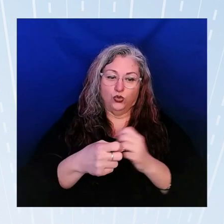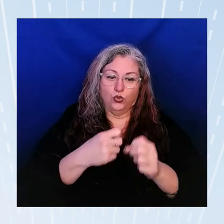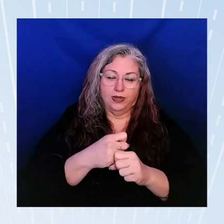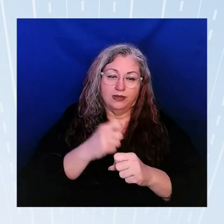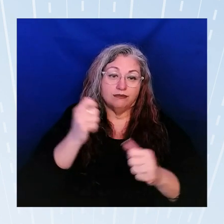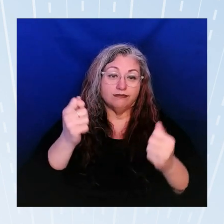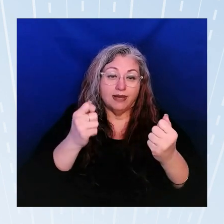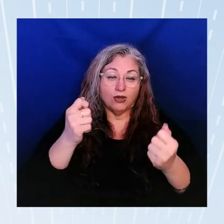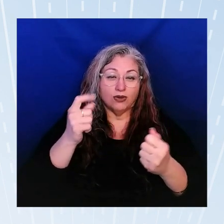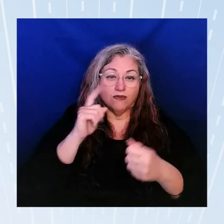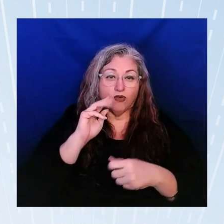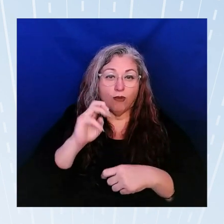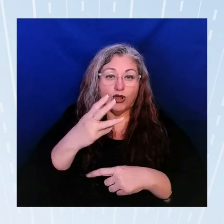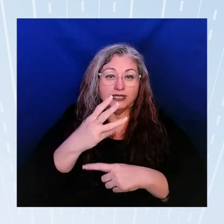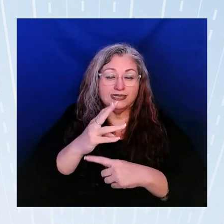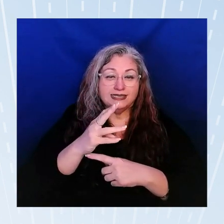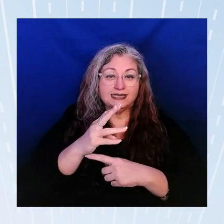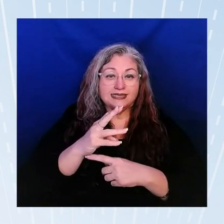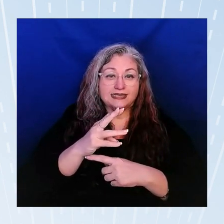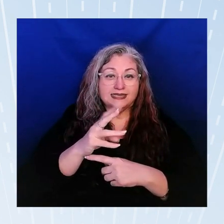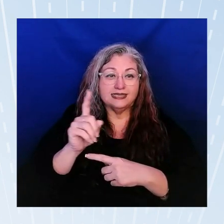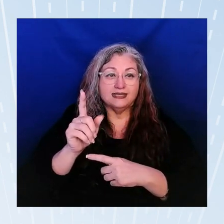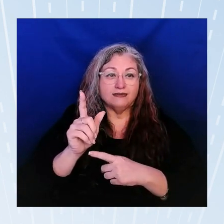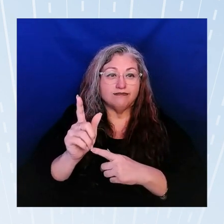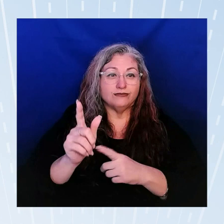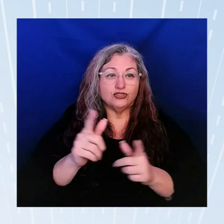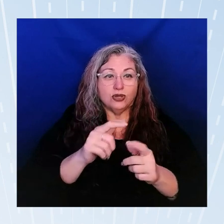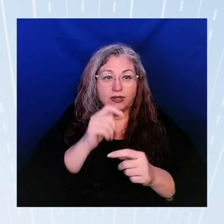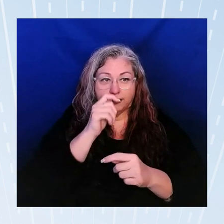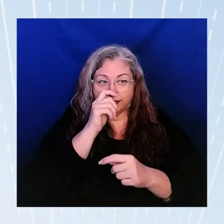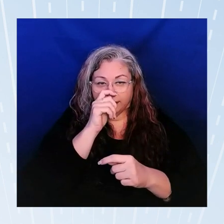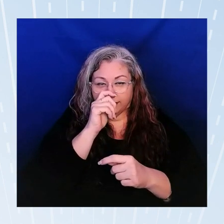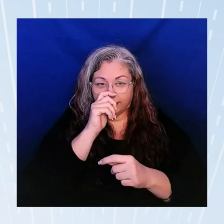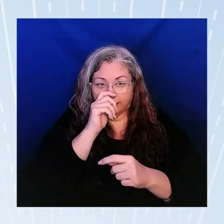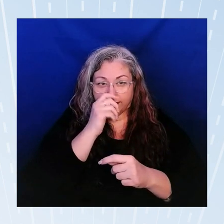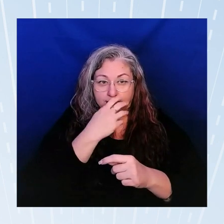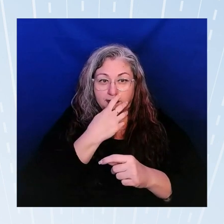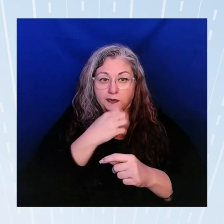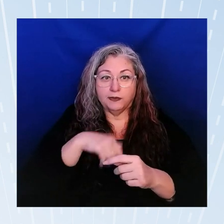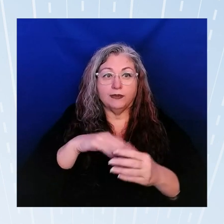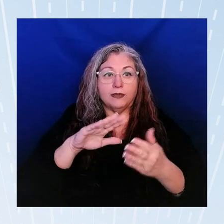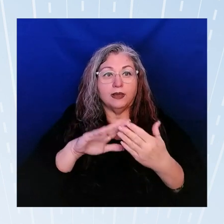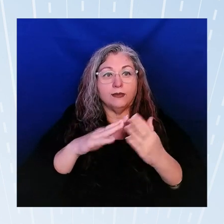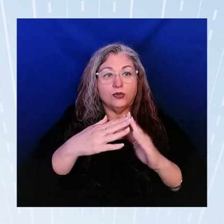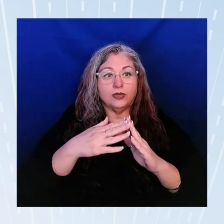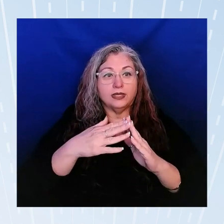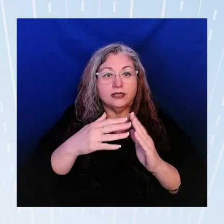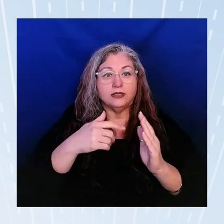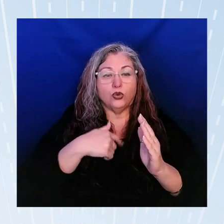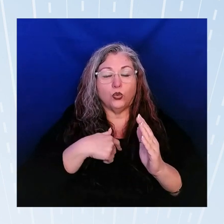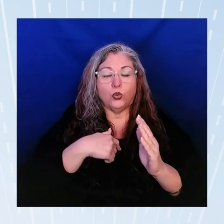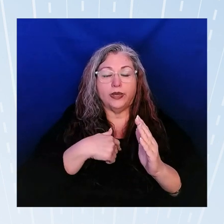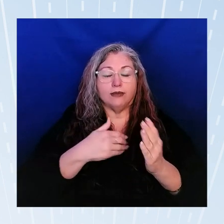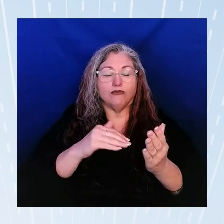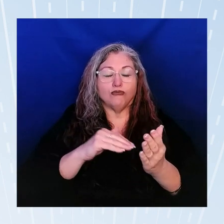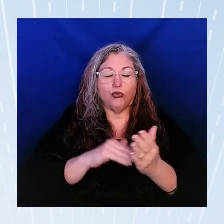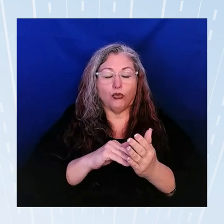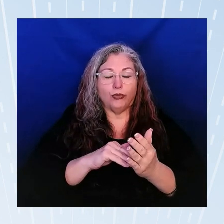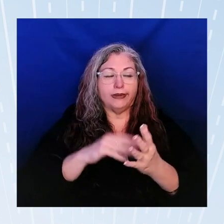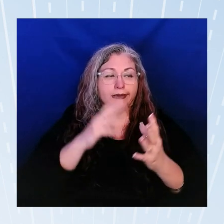of the March 16th spa shooting and as our communities are you know reliving the grief and also